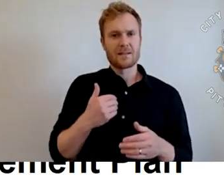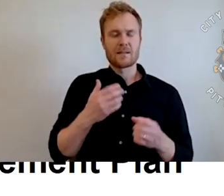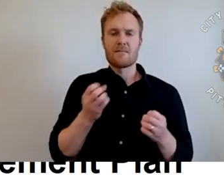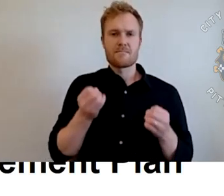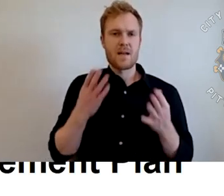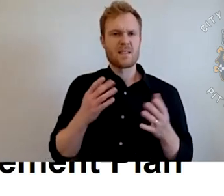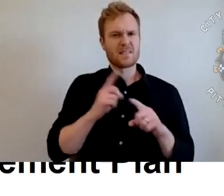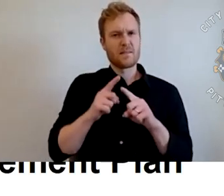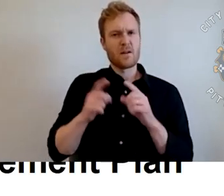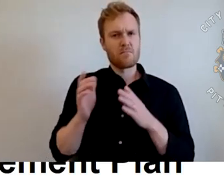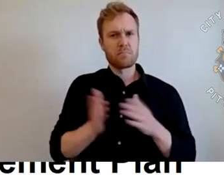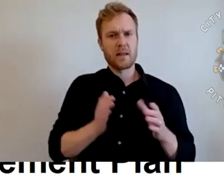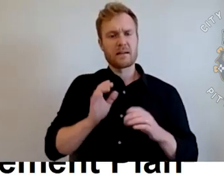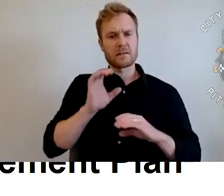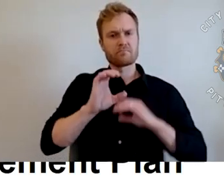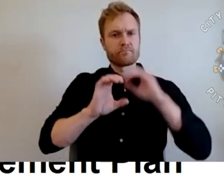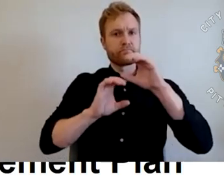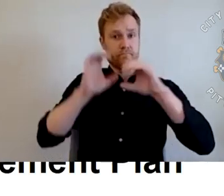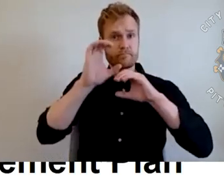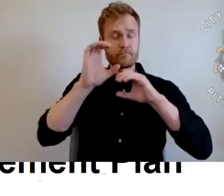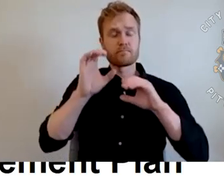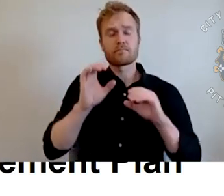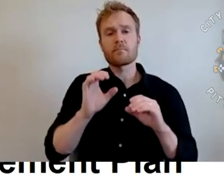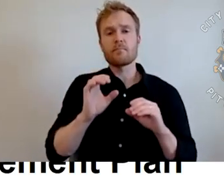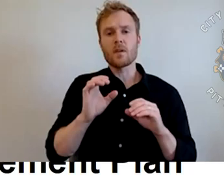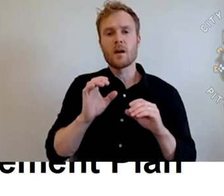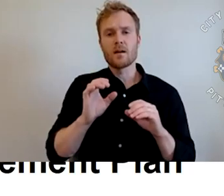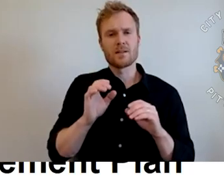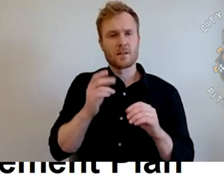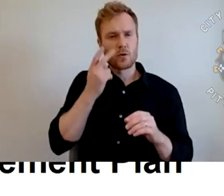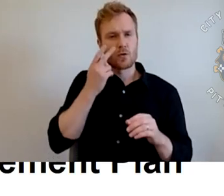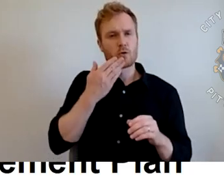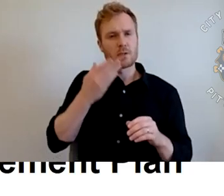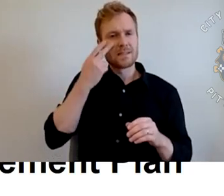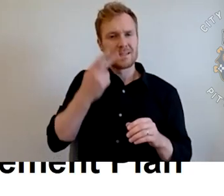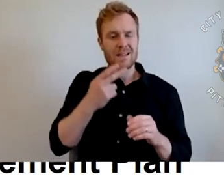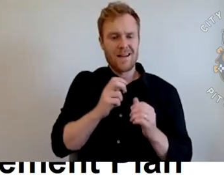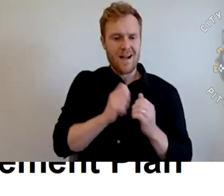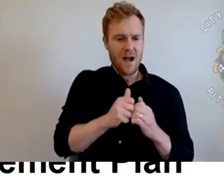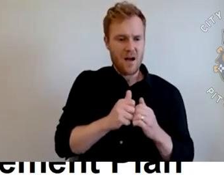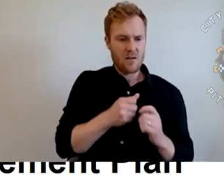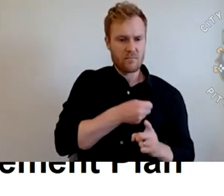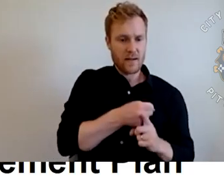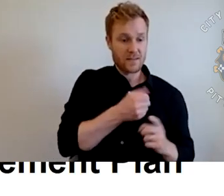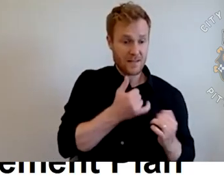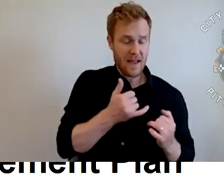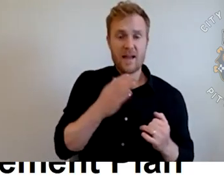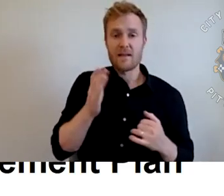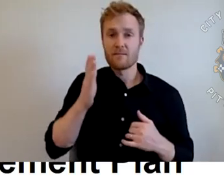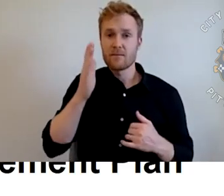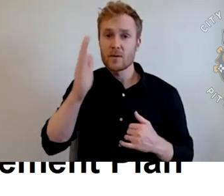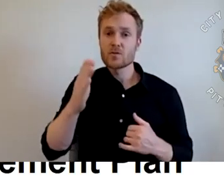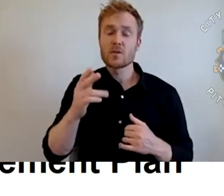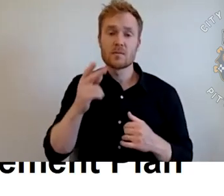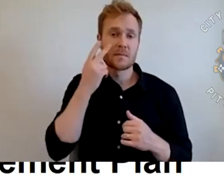understand the commitments that we're making today, how they impact our future, and allows us to plan for things like our bond issuances or other spending